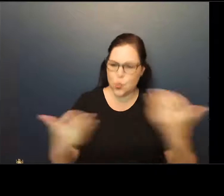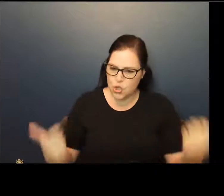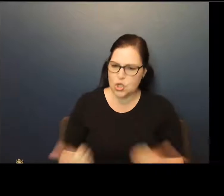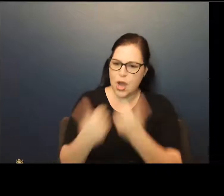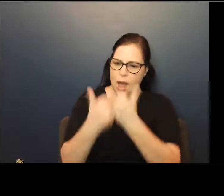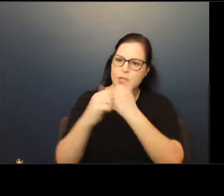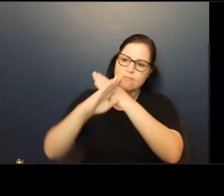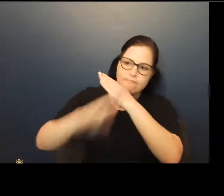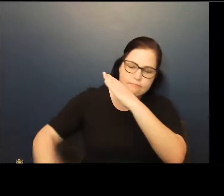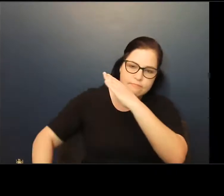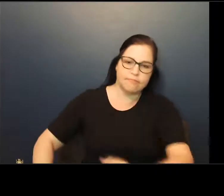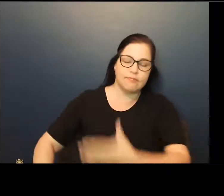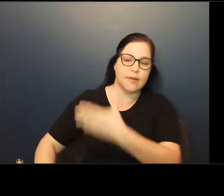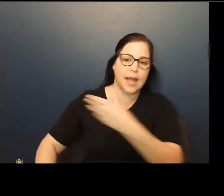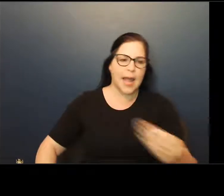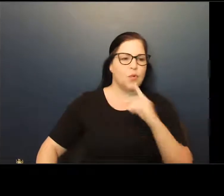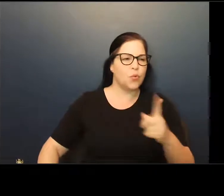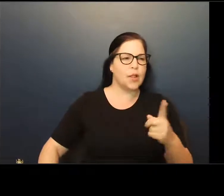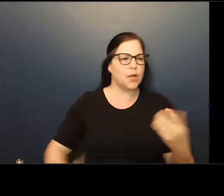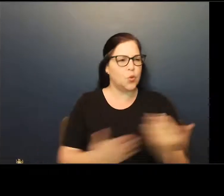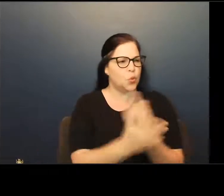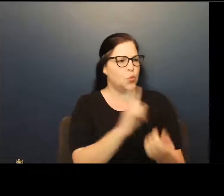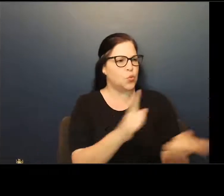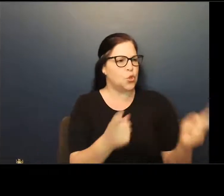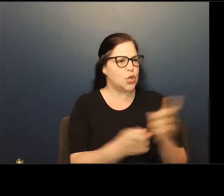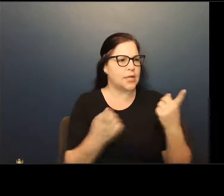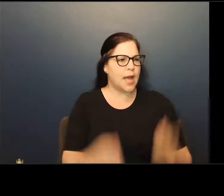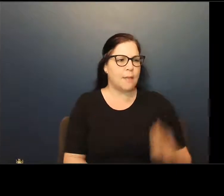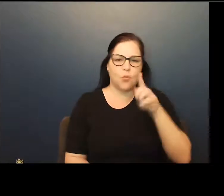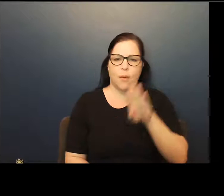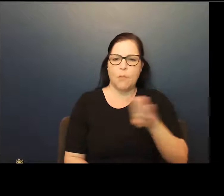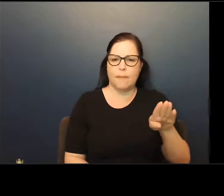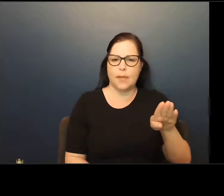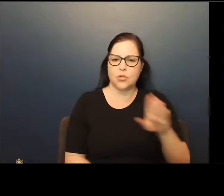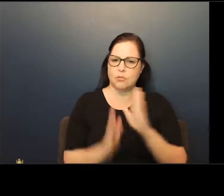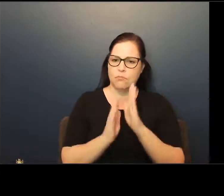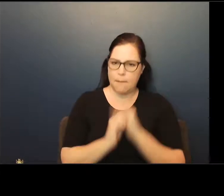and bring about new change for the Boyden Beach. Amen.